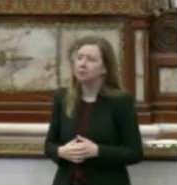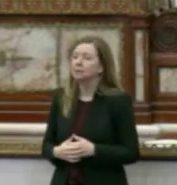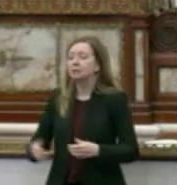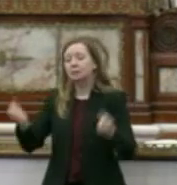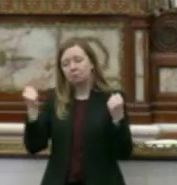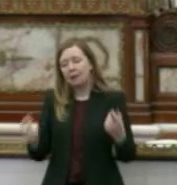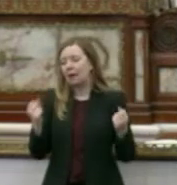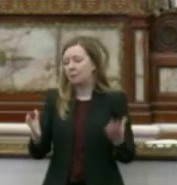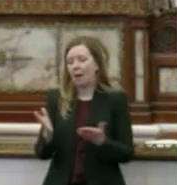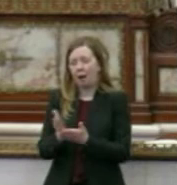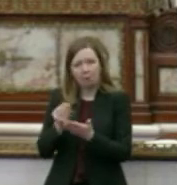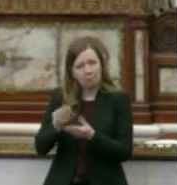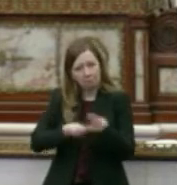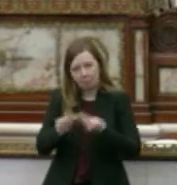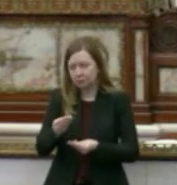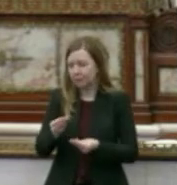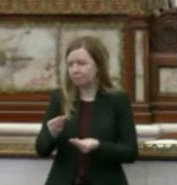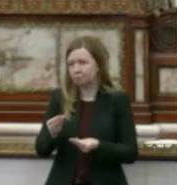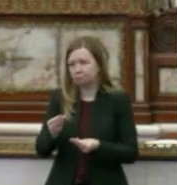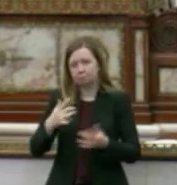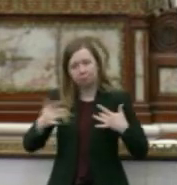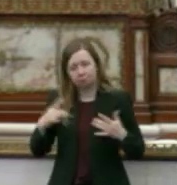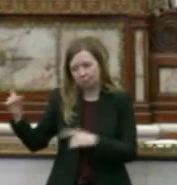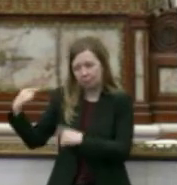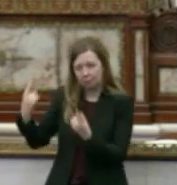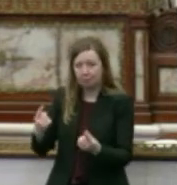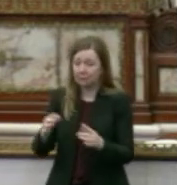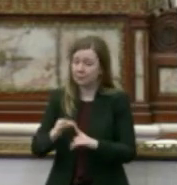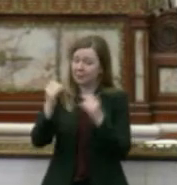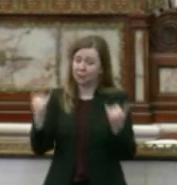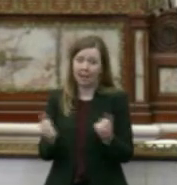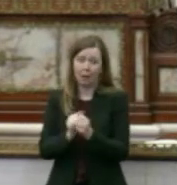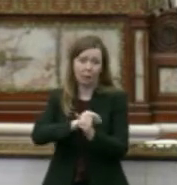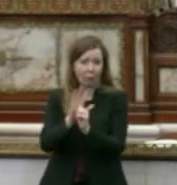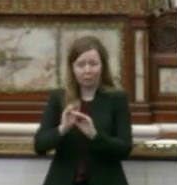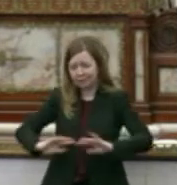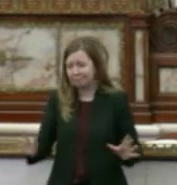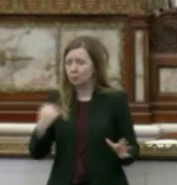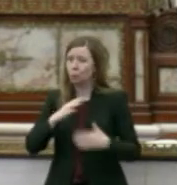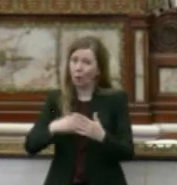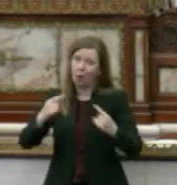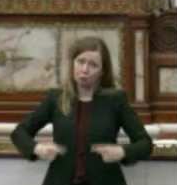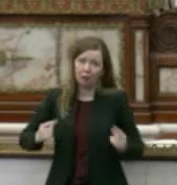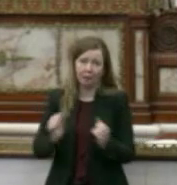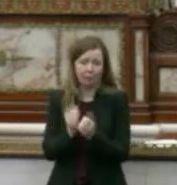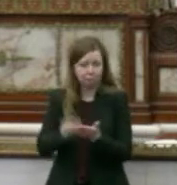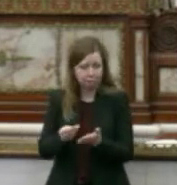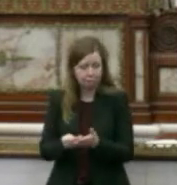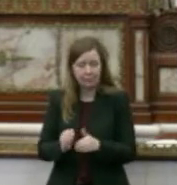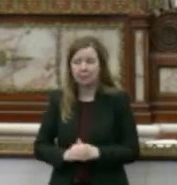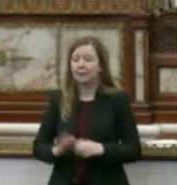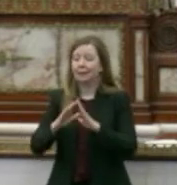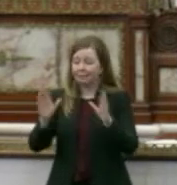many, many budget loans over the years, especially now in the COVID-19 world we're all struggling with. The housing